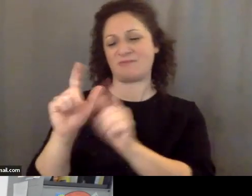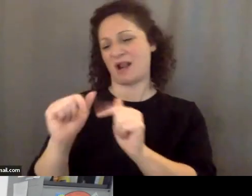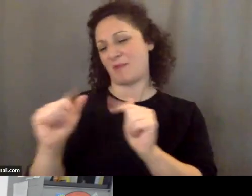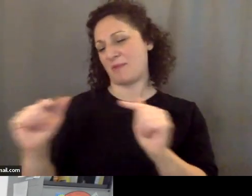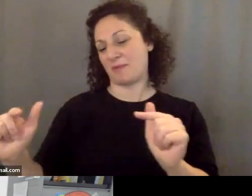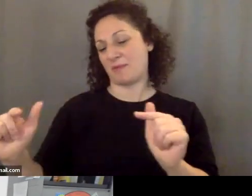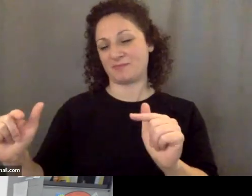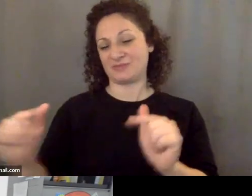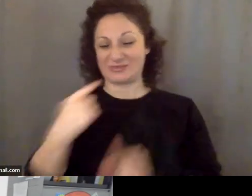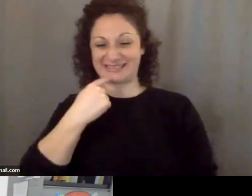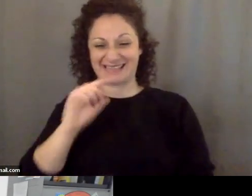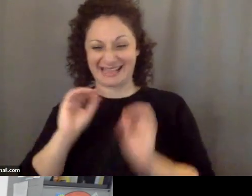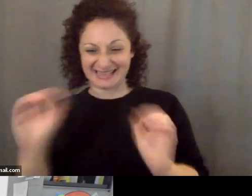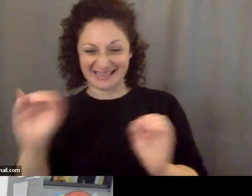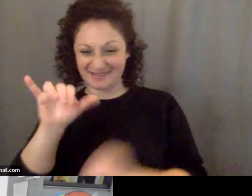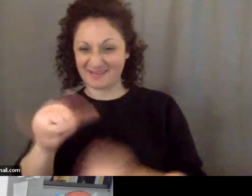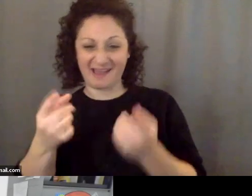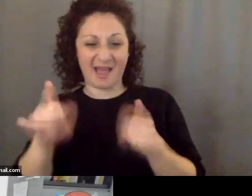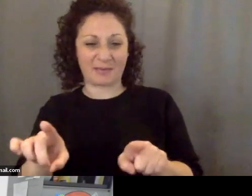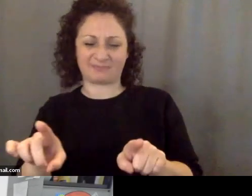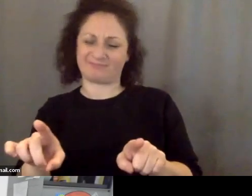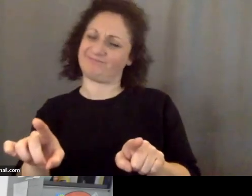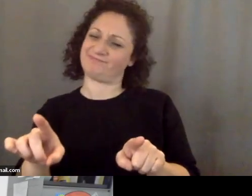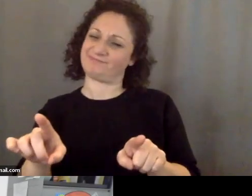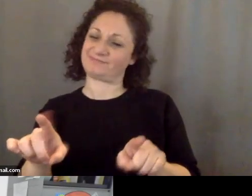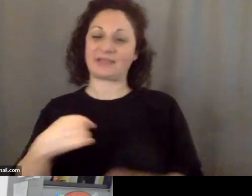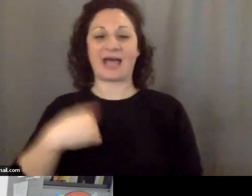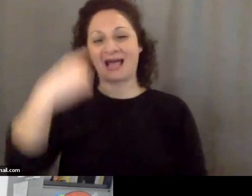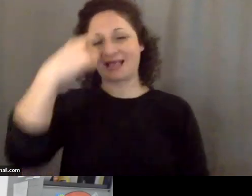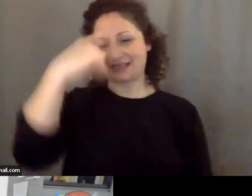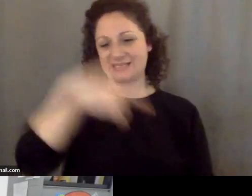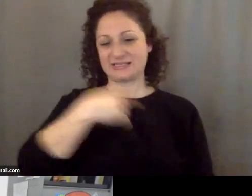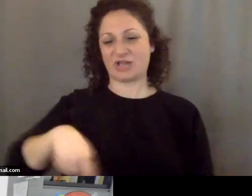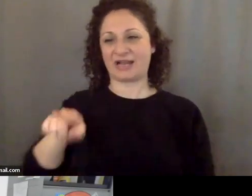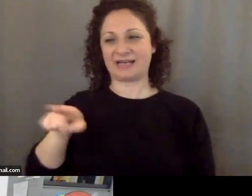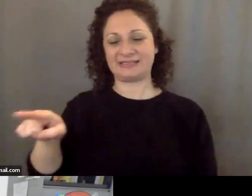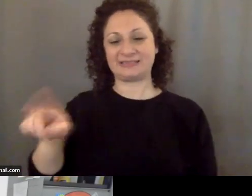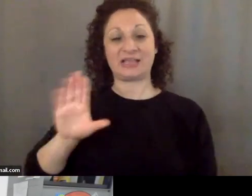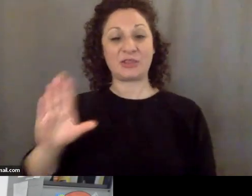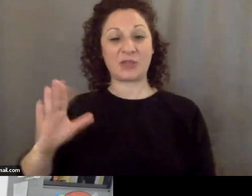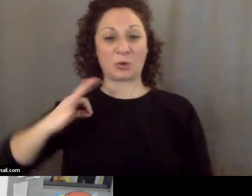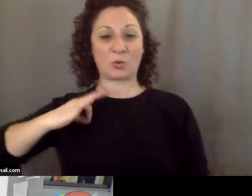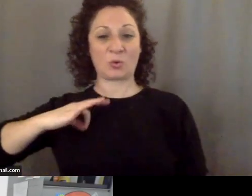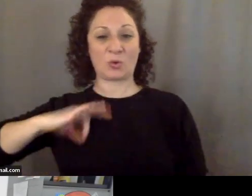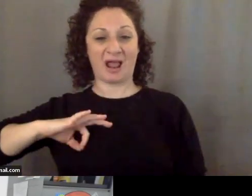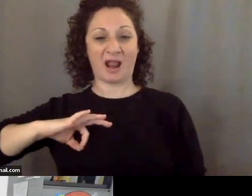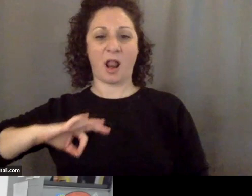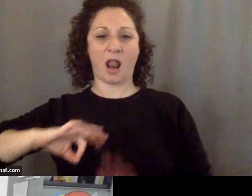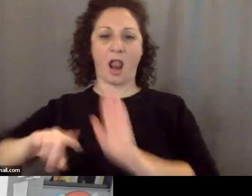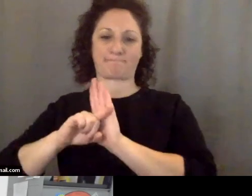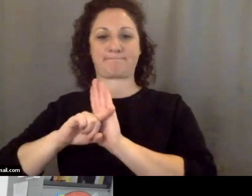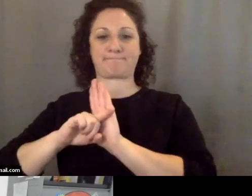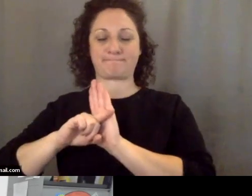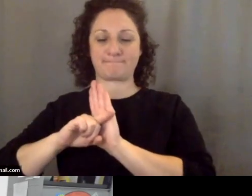So I think the Chinese government has dented its credibility substantially with these